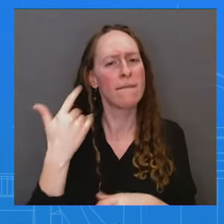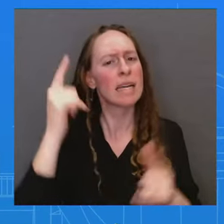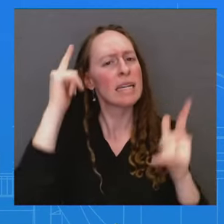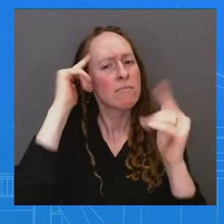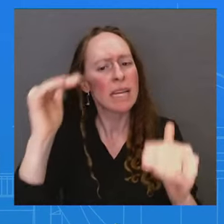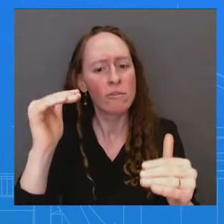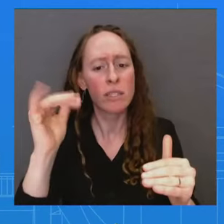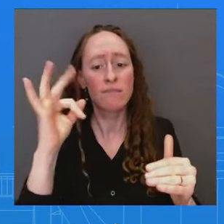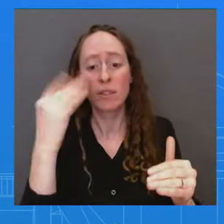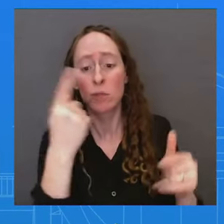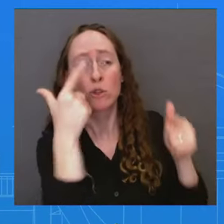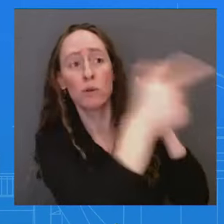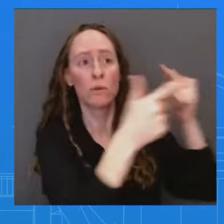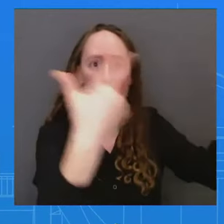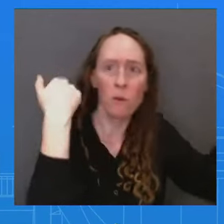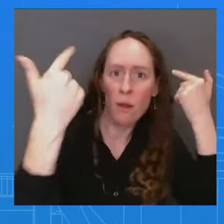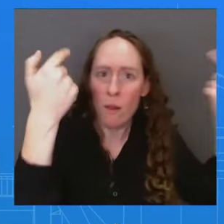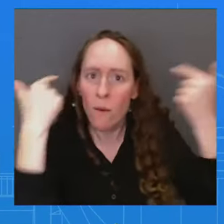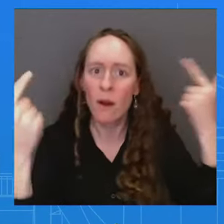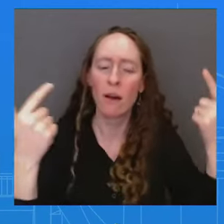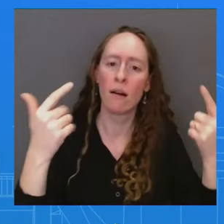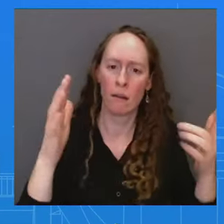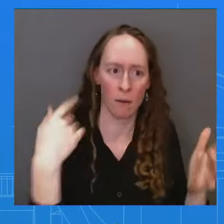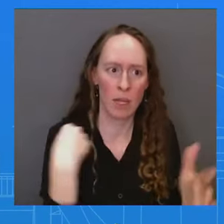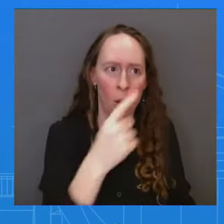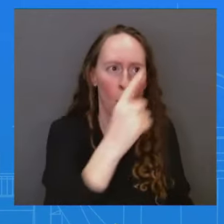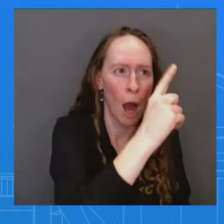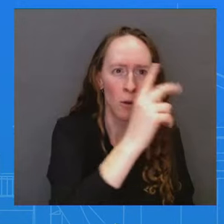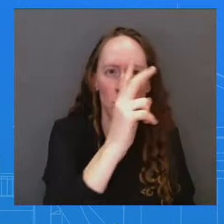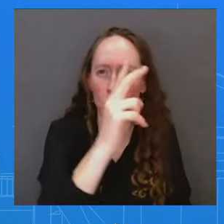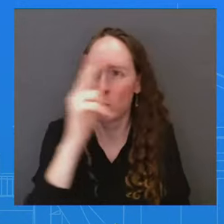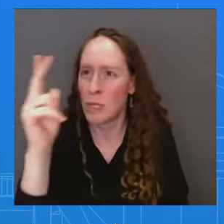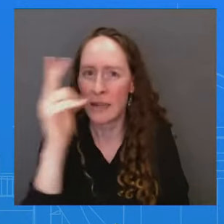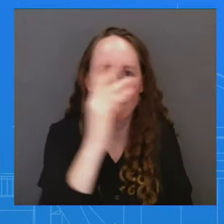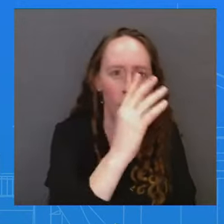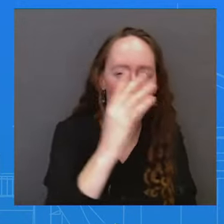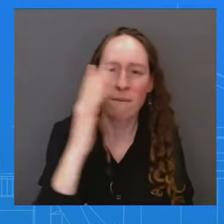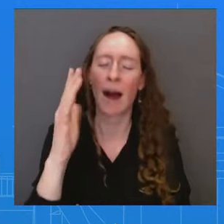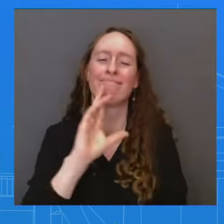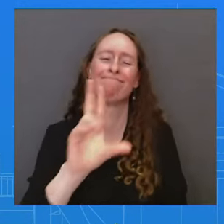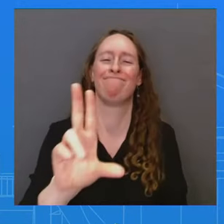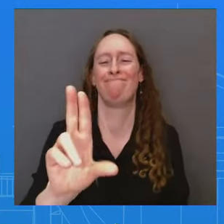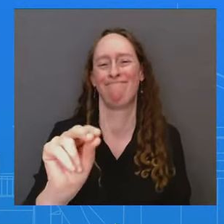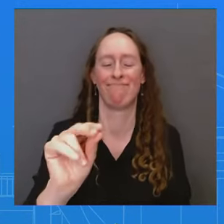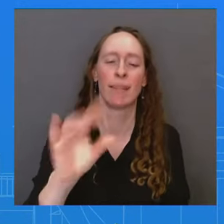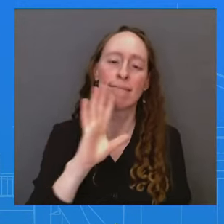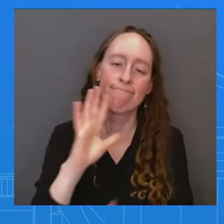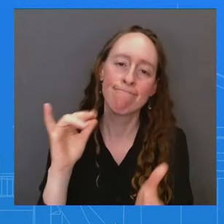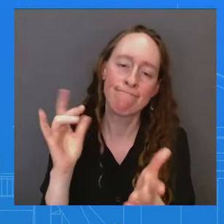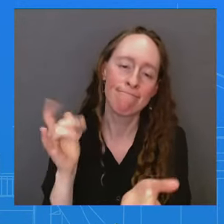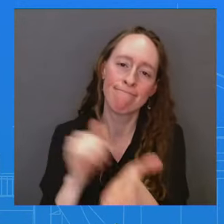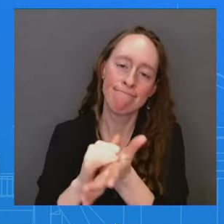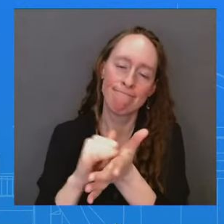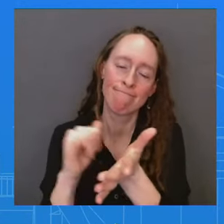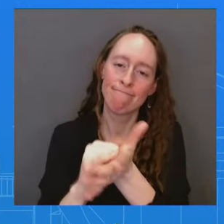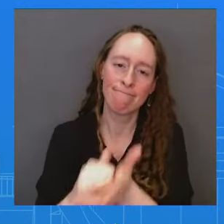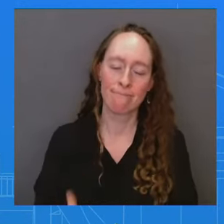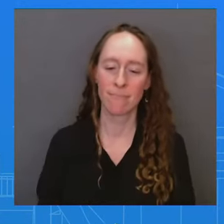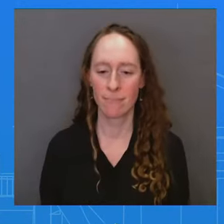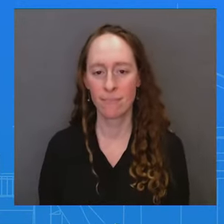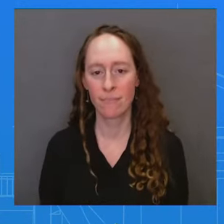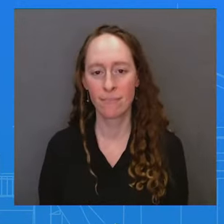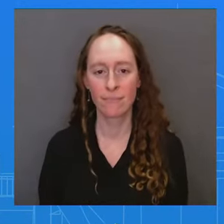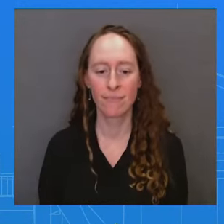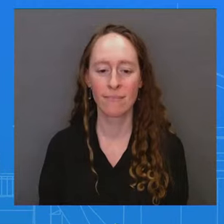for you to account for everything that you're everything that you're actually using. Thank you, Karine. Does President